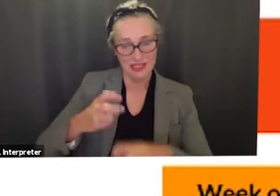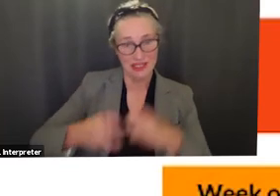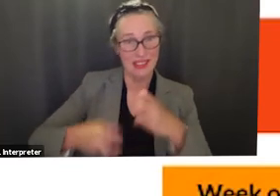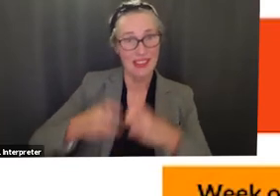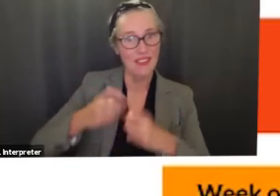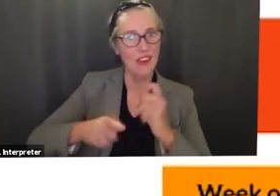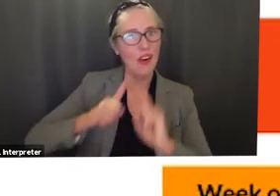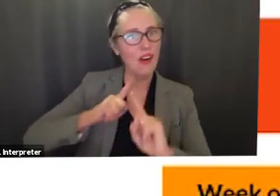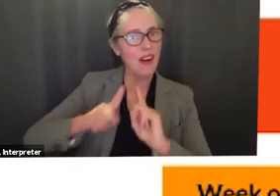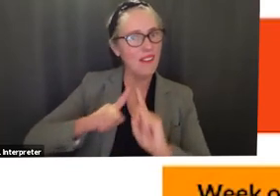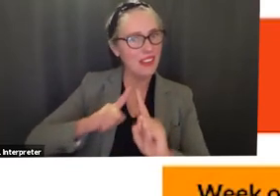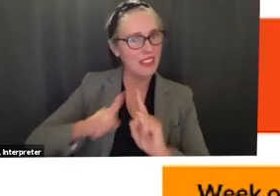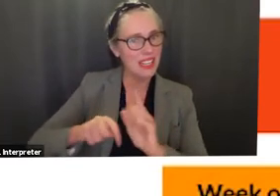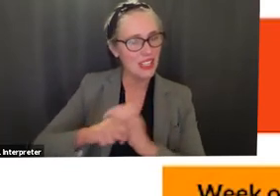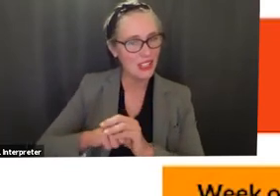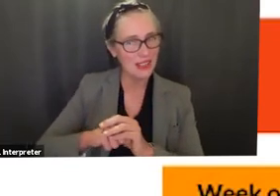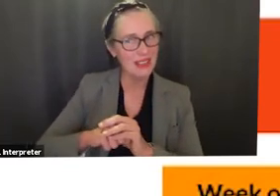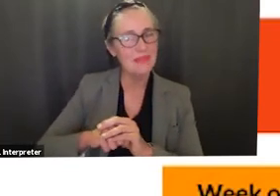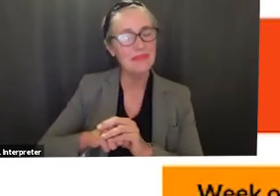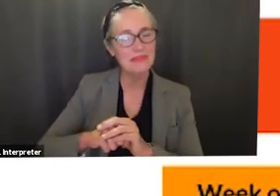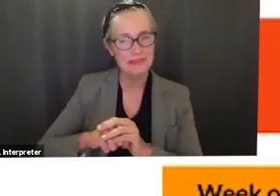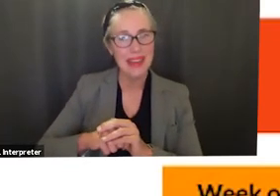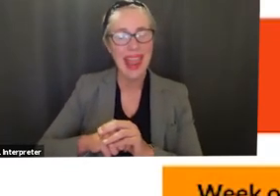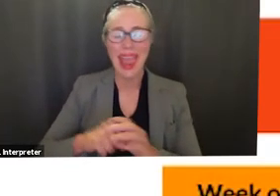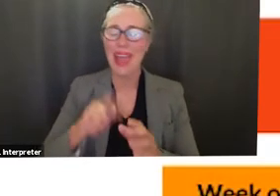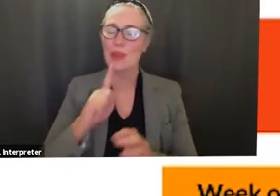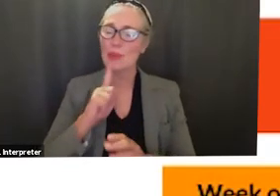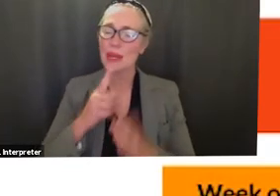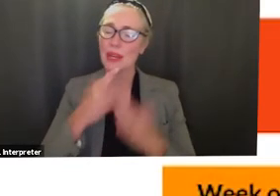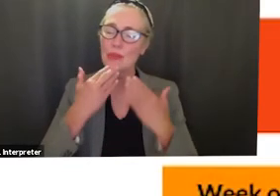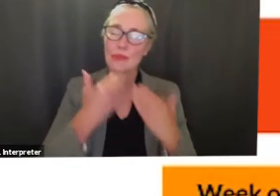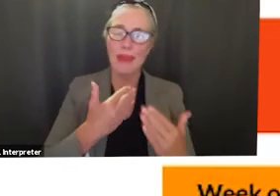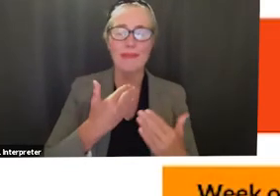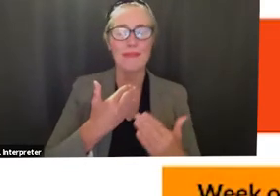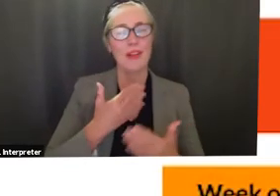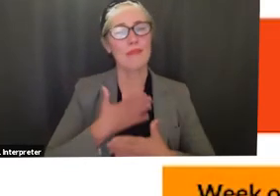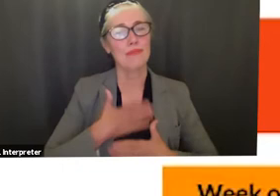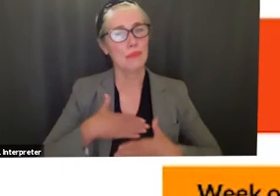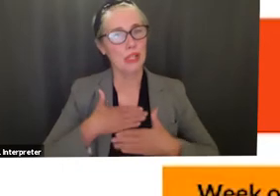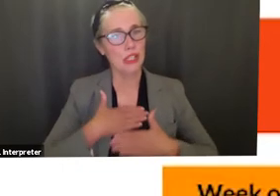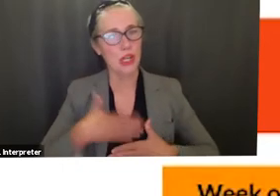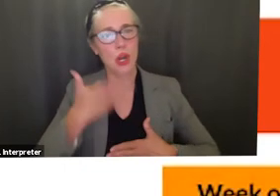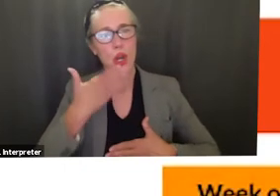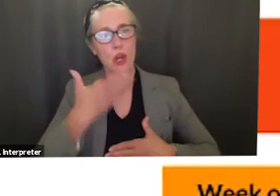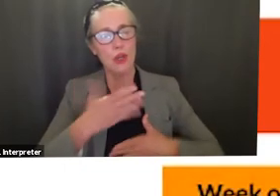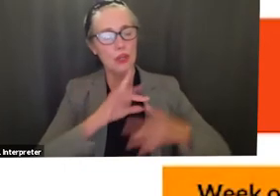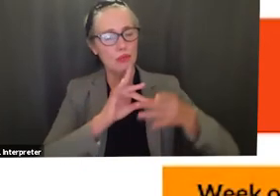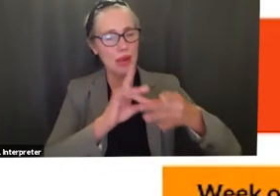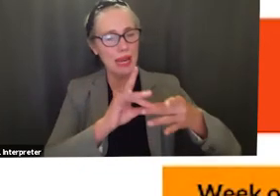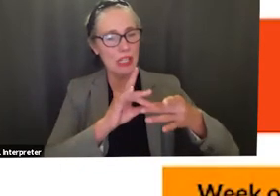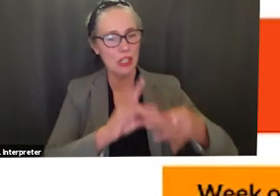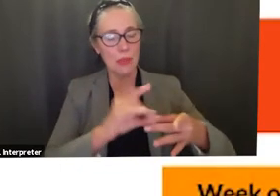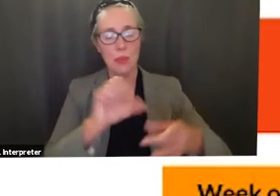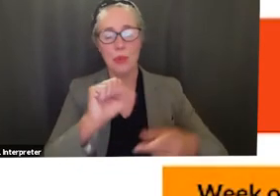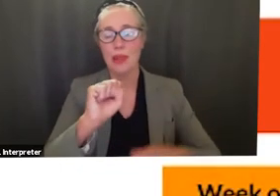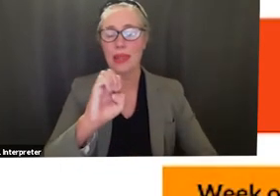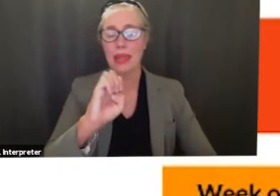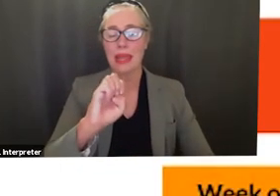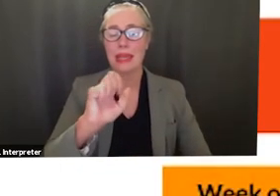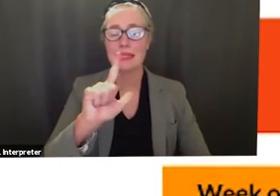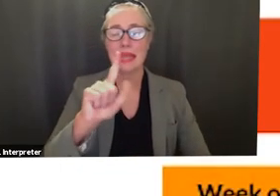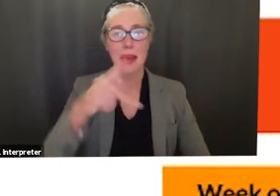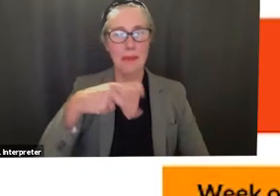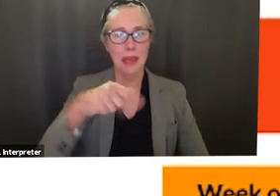thankful uh to our great partnership with celpa um and having dr montoya lupita olgin rubio and